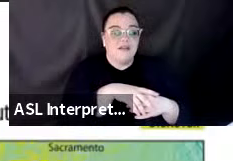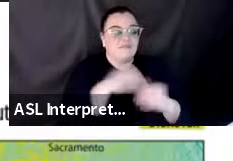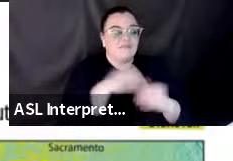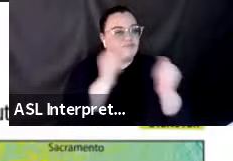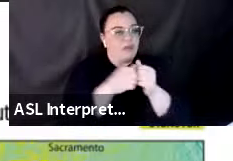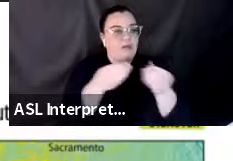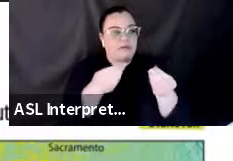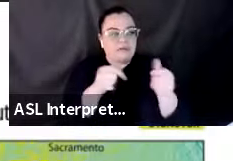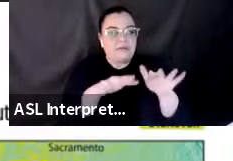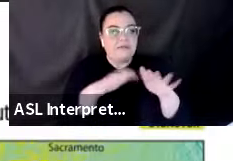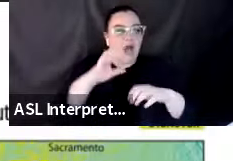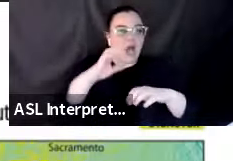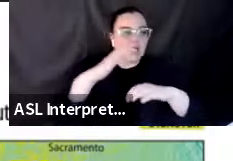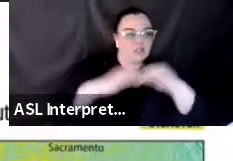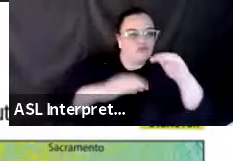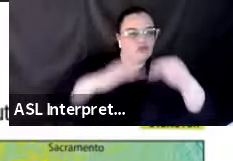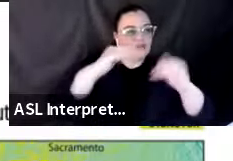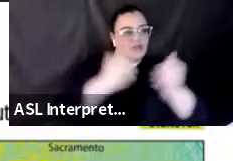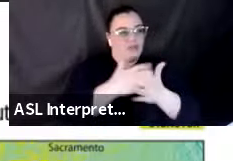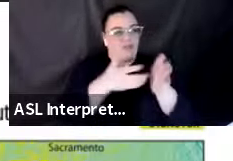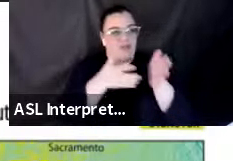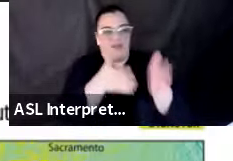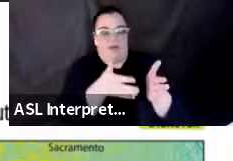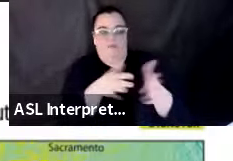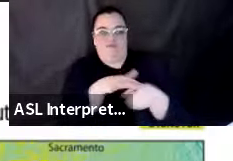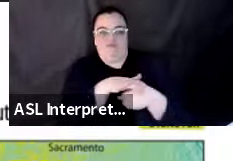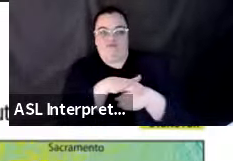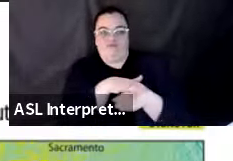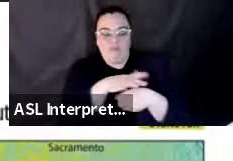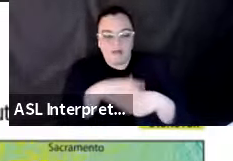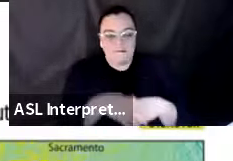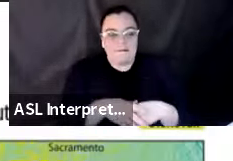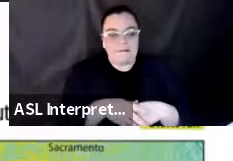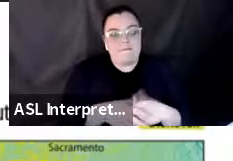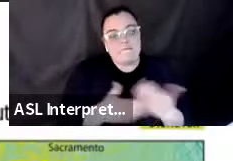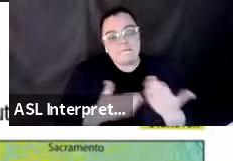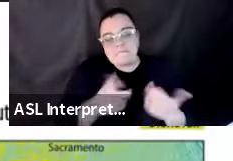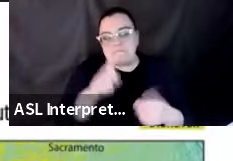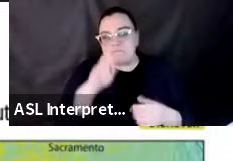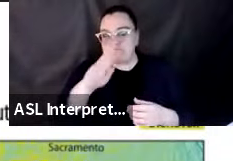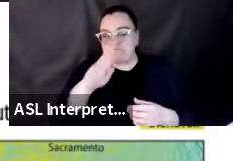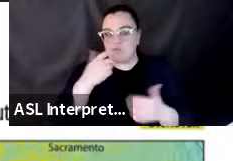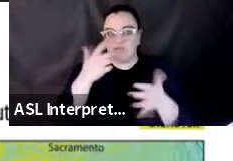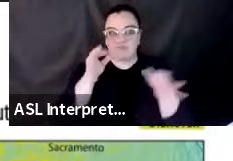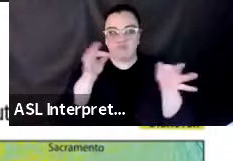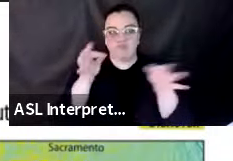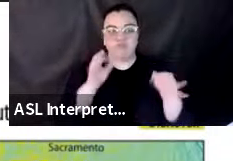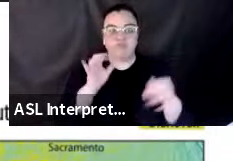the construction that was built on kind of reclaimed land and freeways and other things.